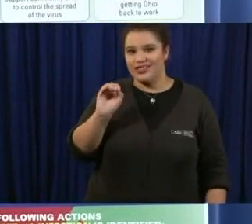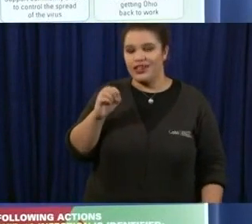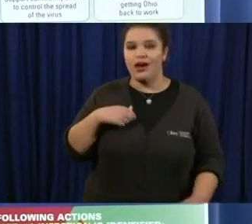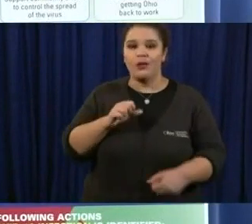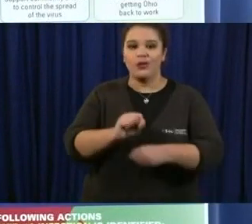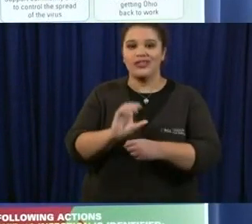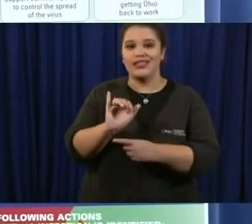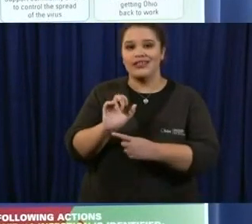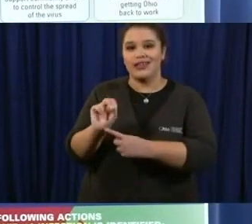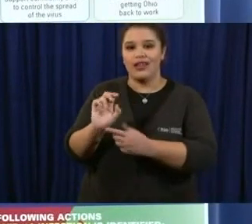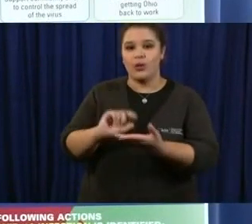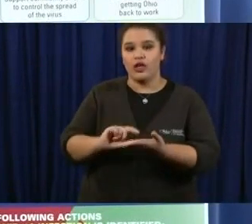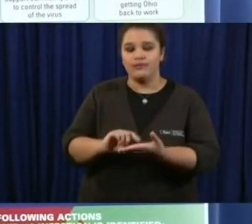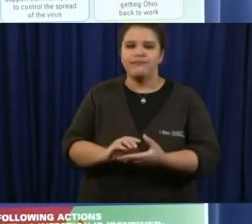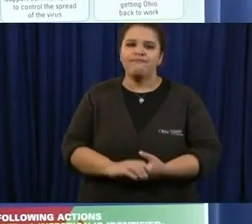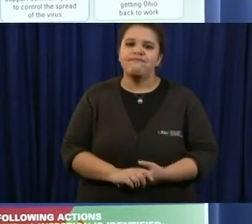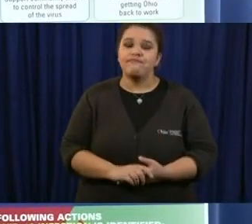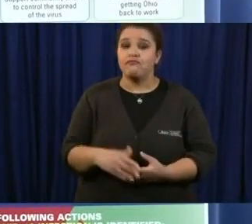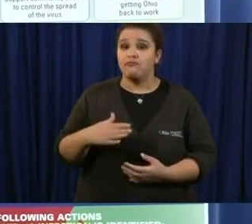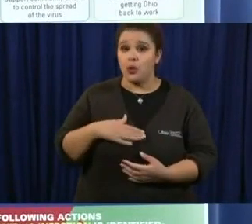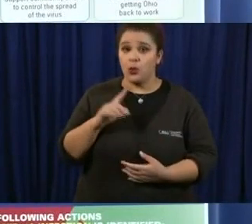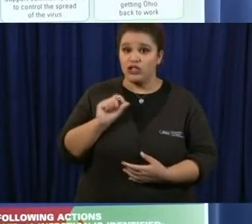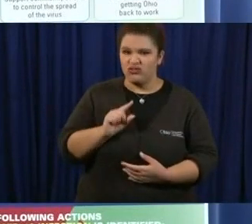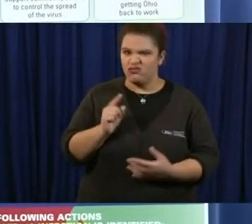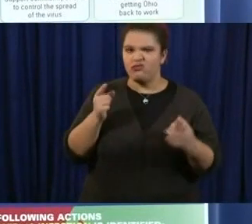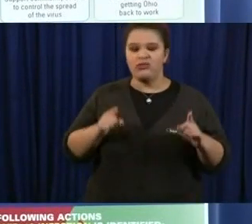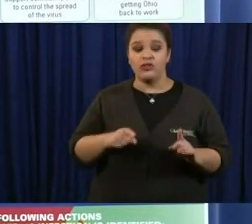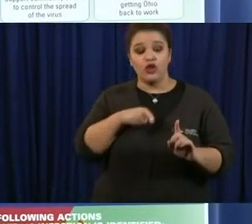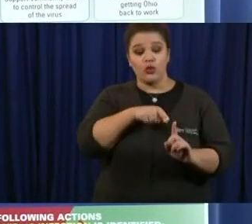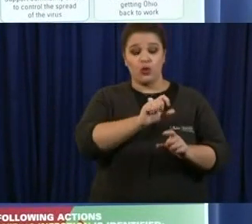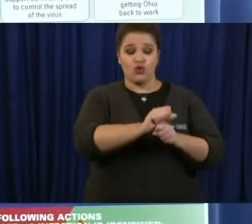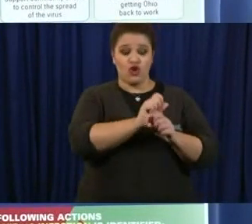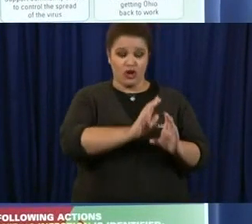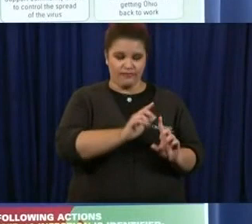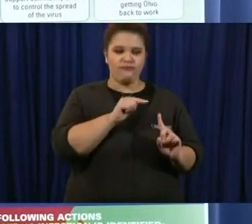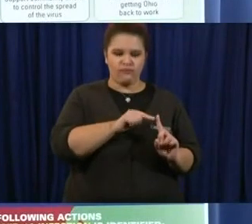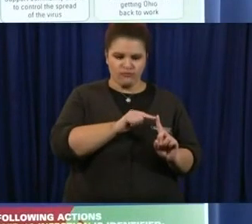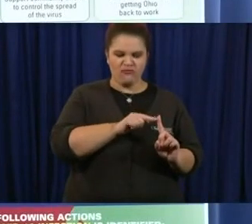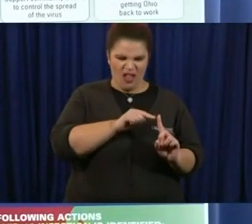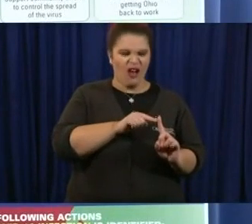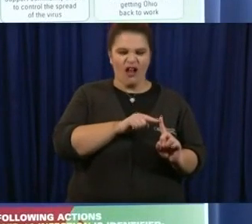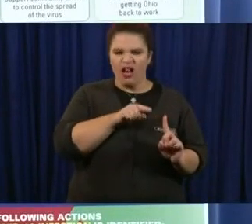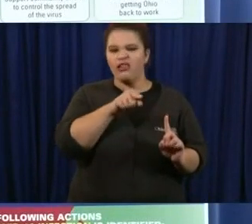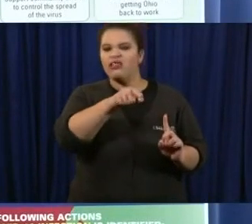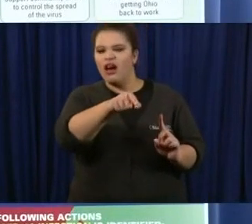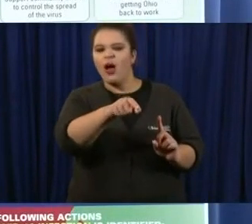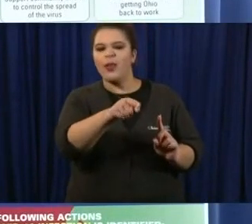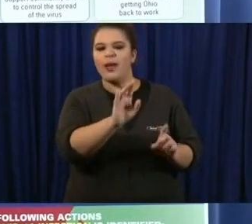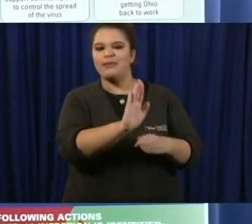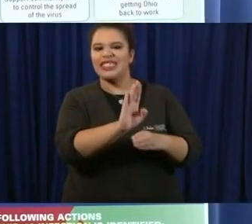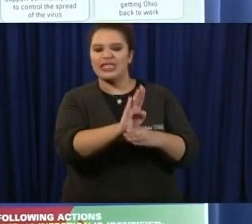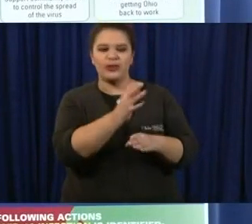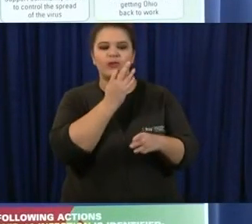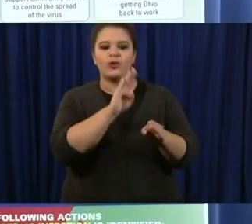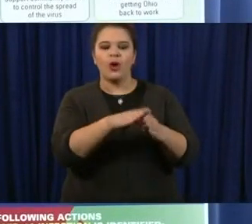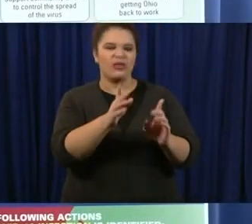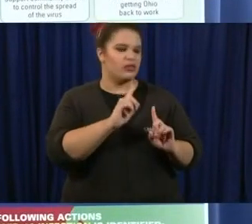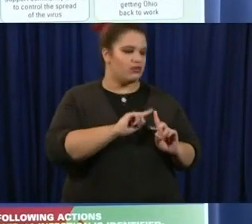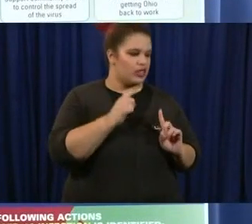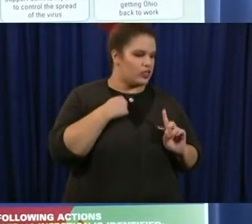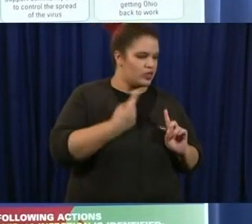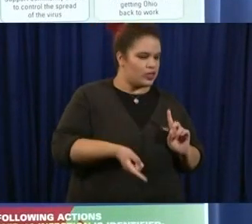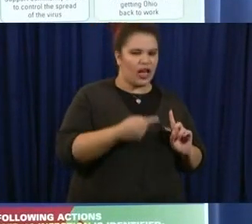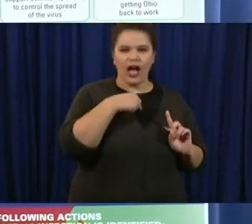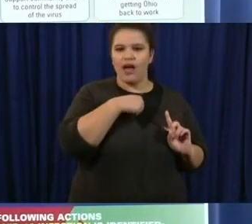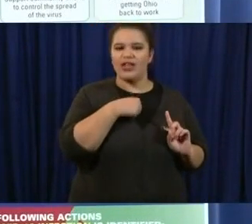is if you're a worker who's at one of these places that is reopening and you might have an underlying condition um and you're concerned